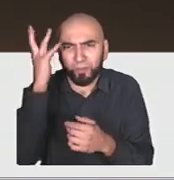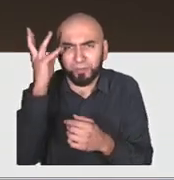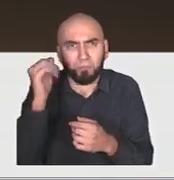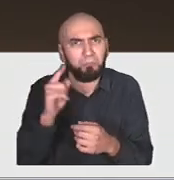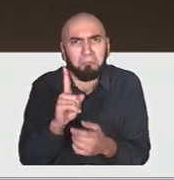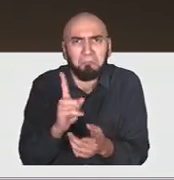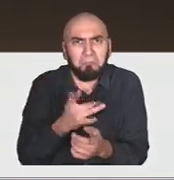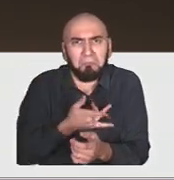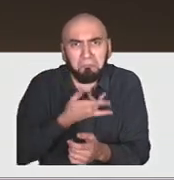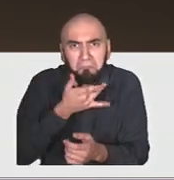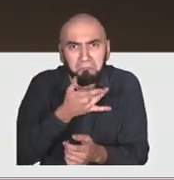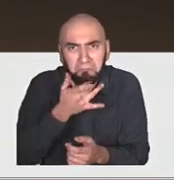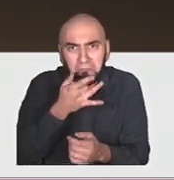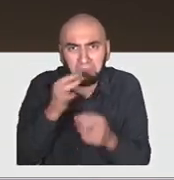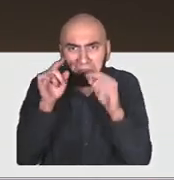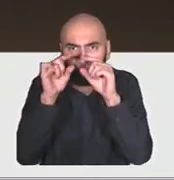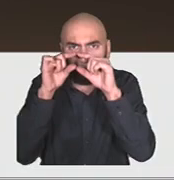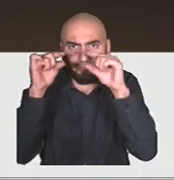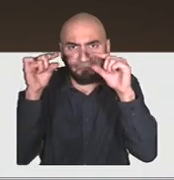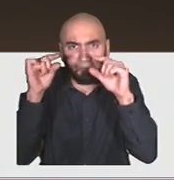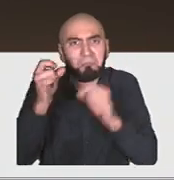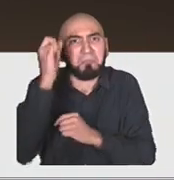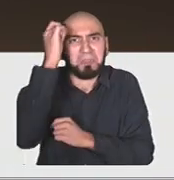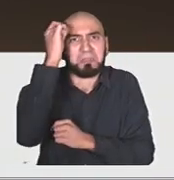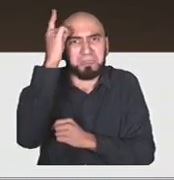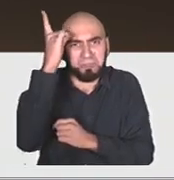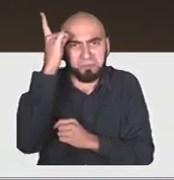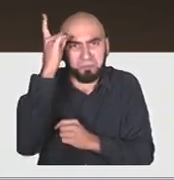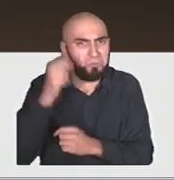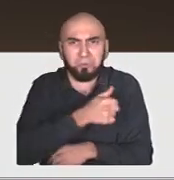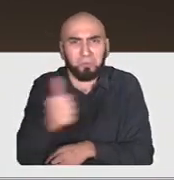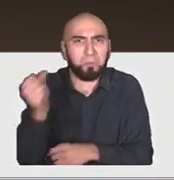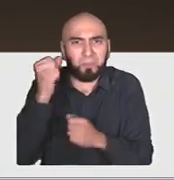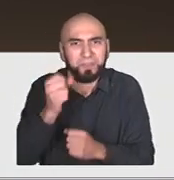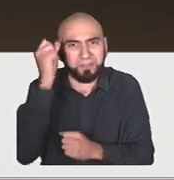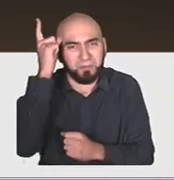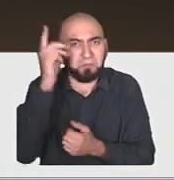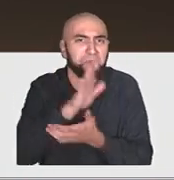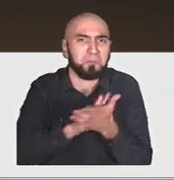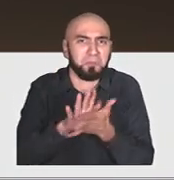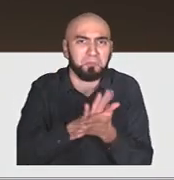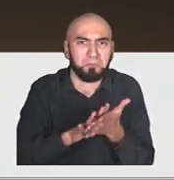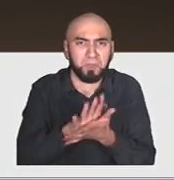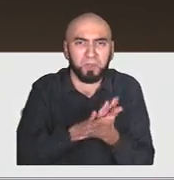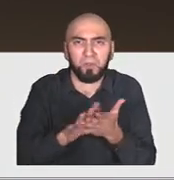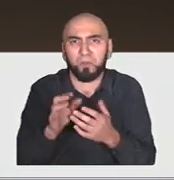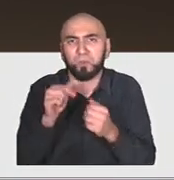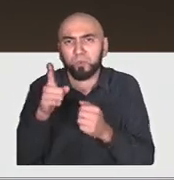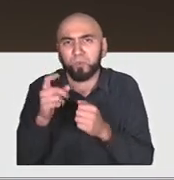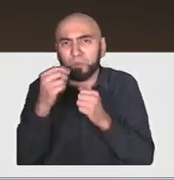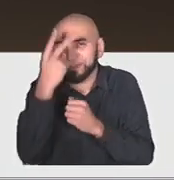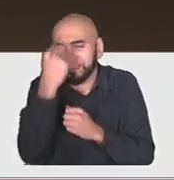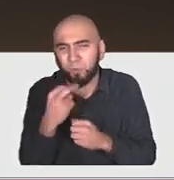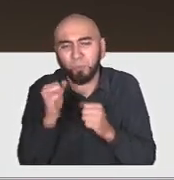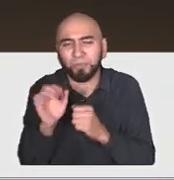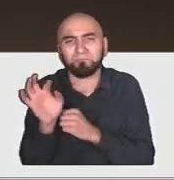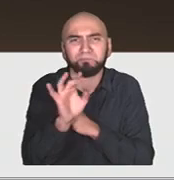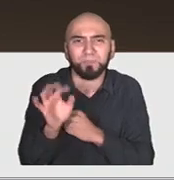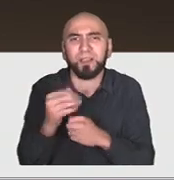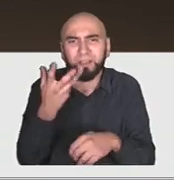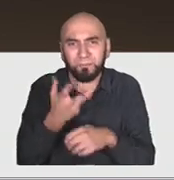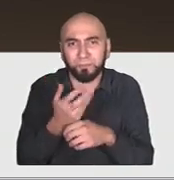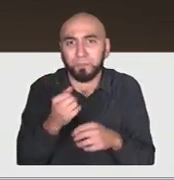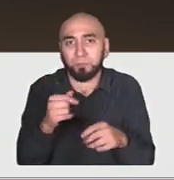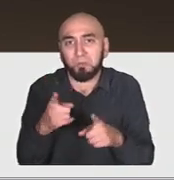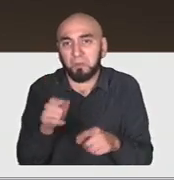universal, even if you're red-green colorblind. These are boring technologies, but they're successful. And if we